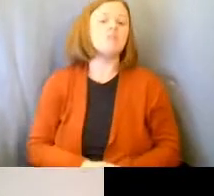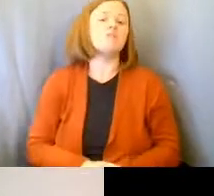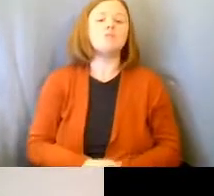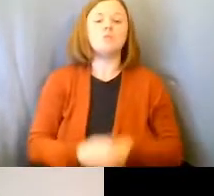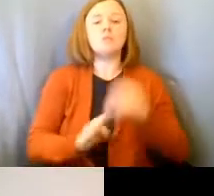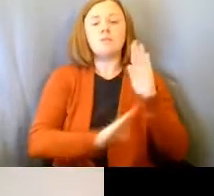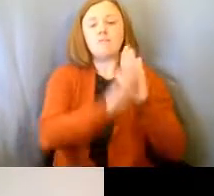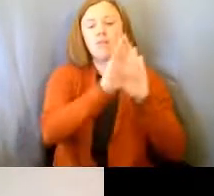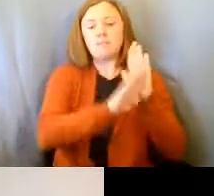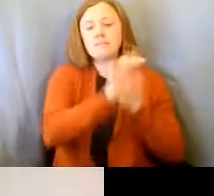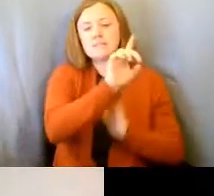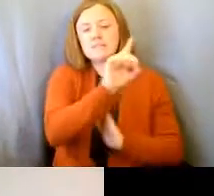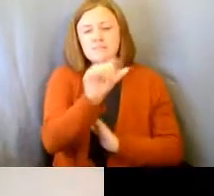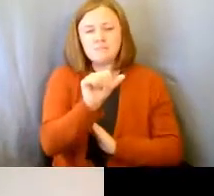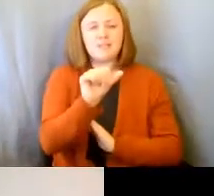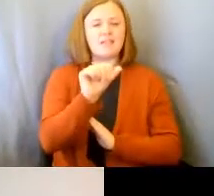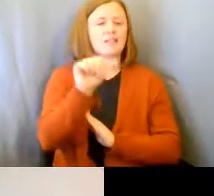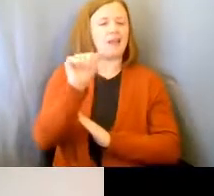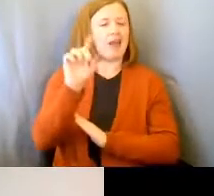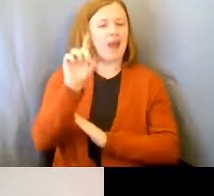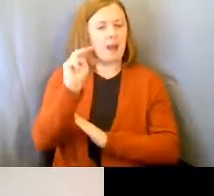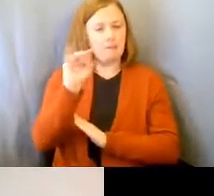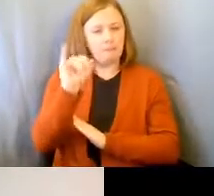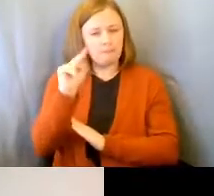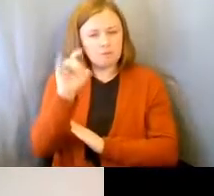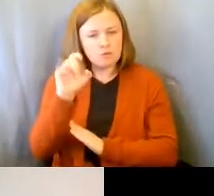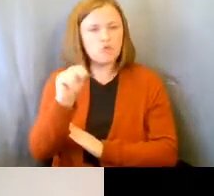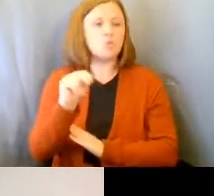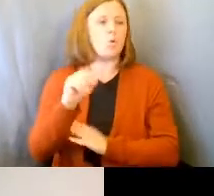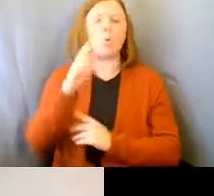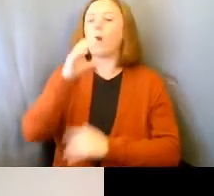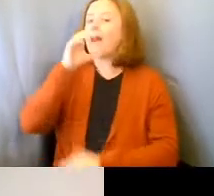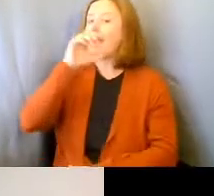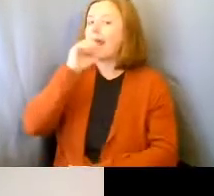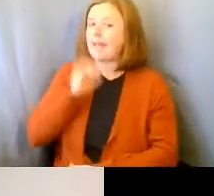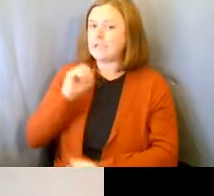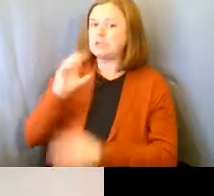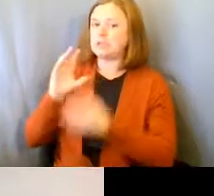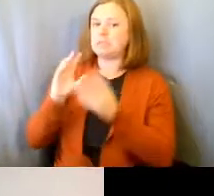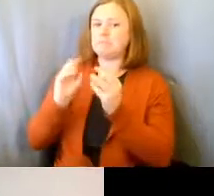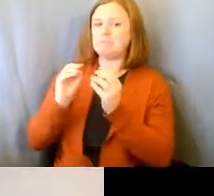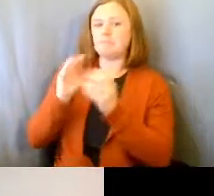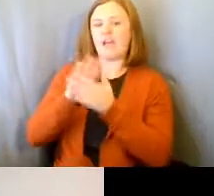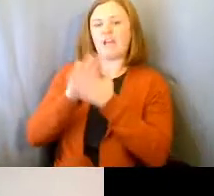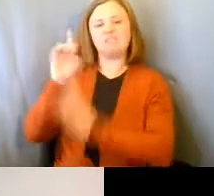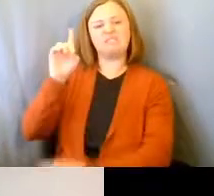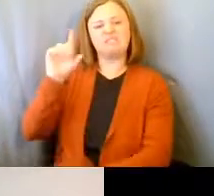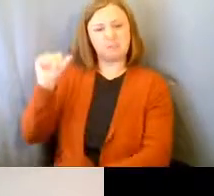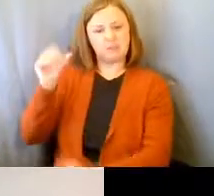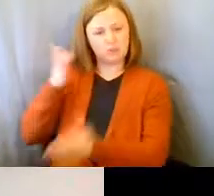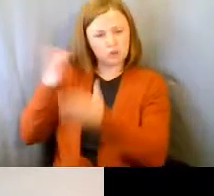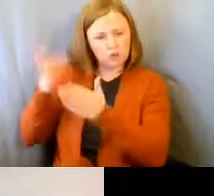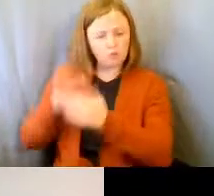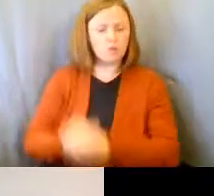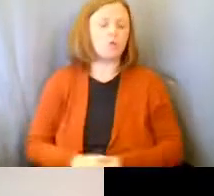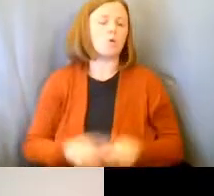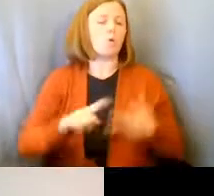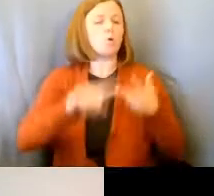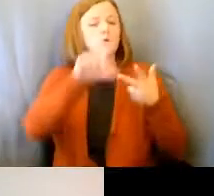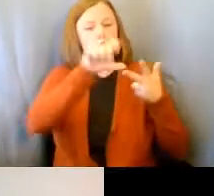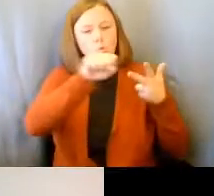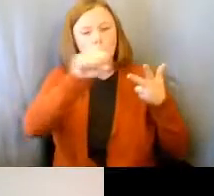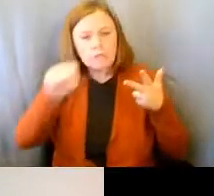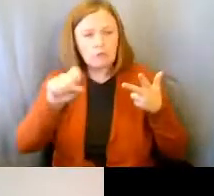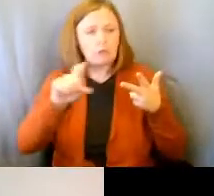disabilities administration, when we talk about aging and disability services, we talk about social security.